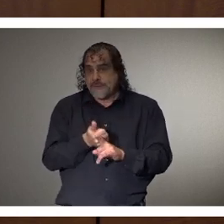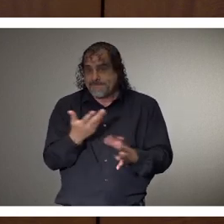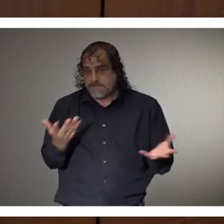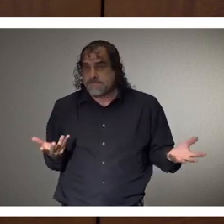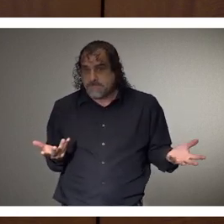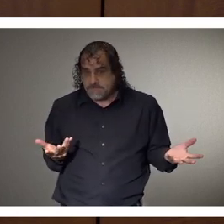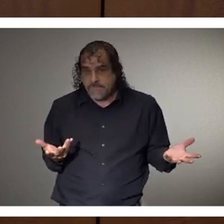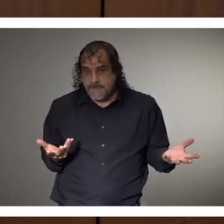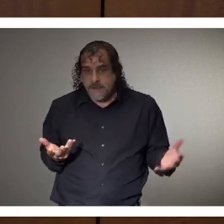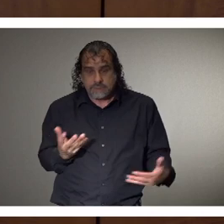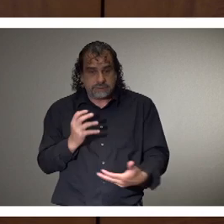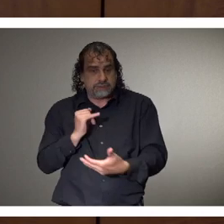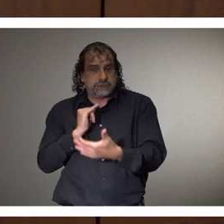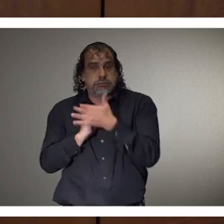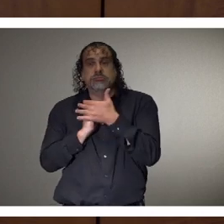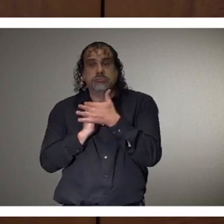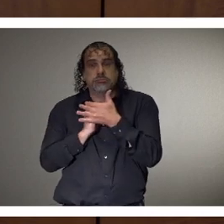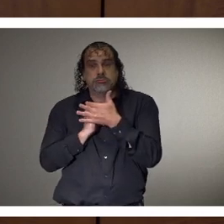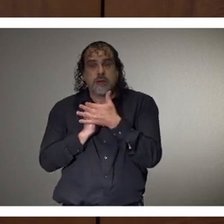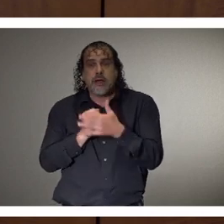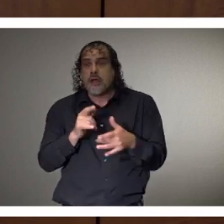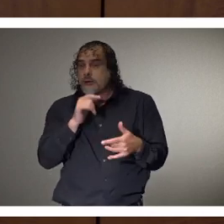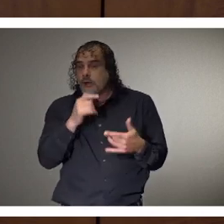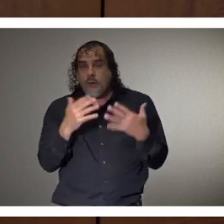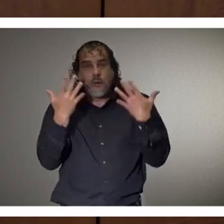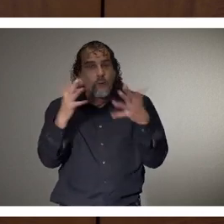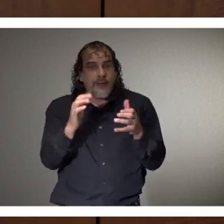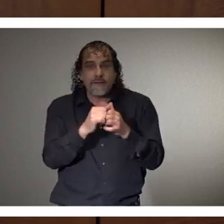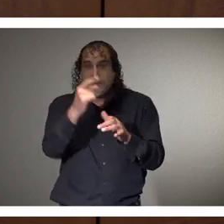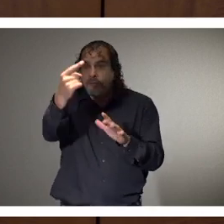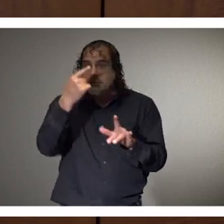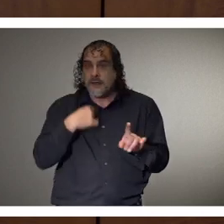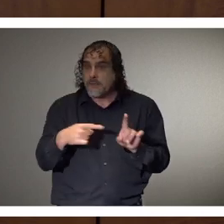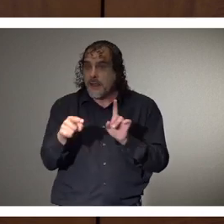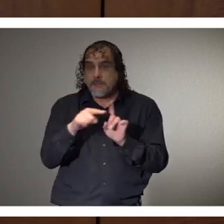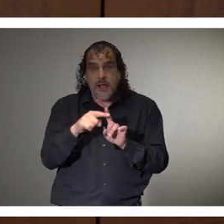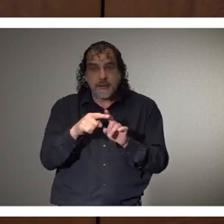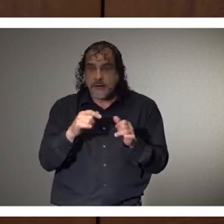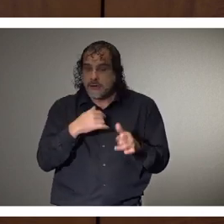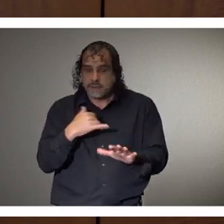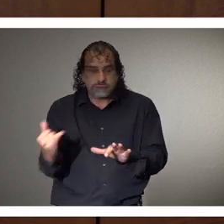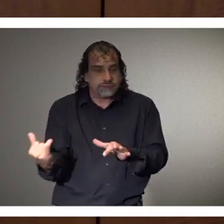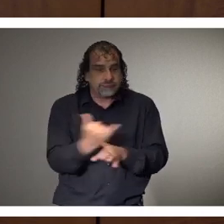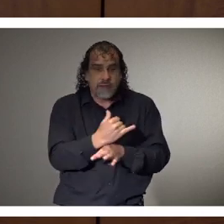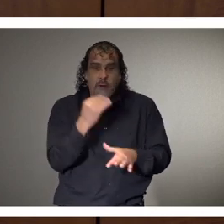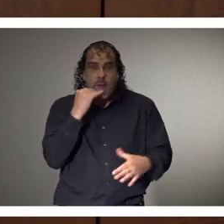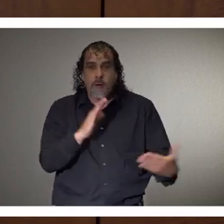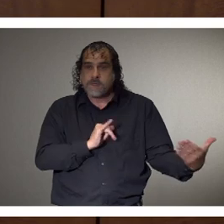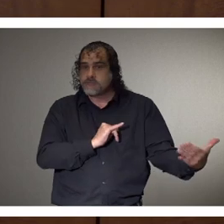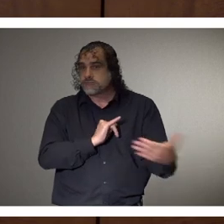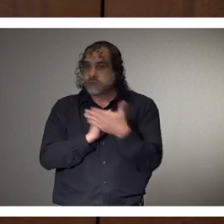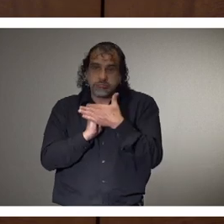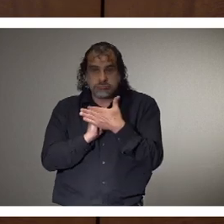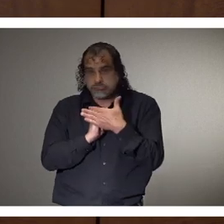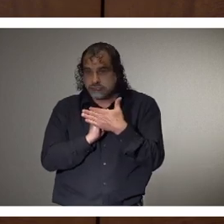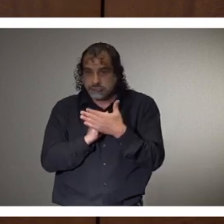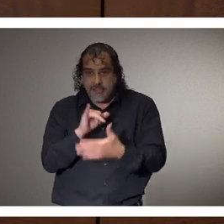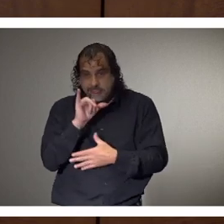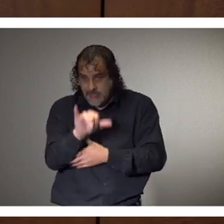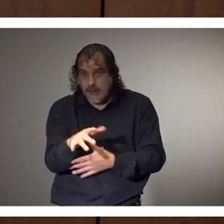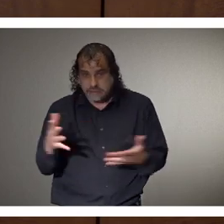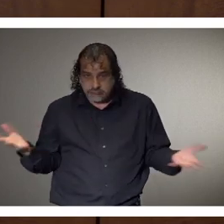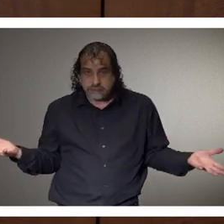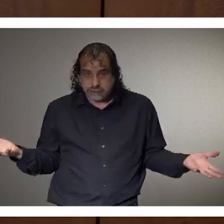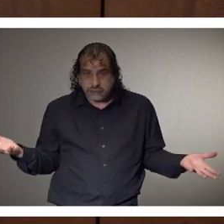Don't wait for the test results. If you're tested, what our recommendation is, is to begin that home isolation at that point.